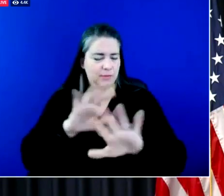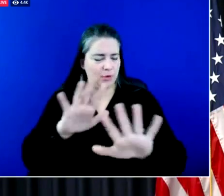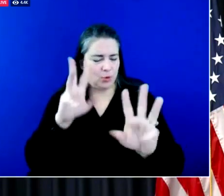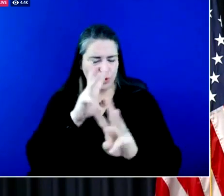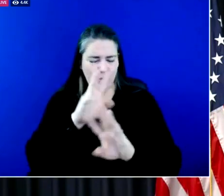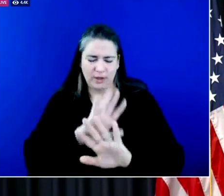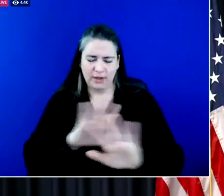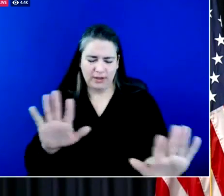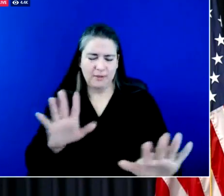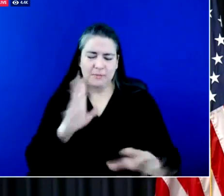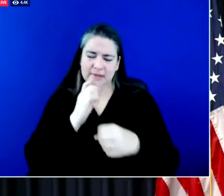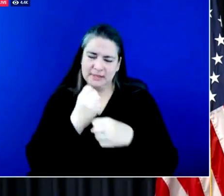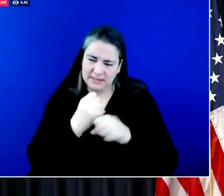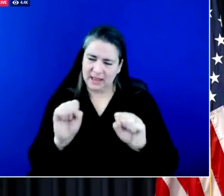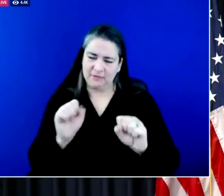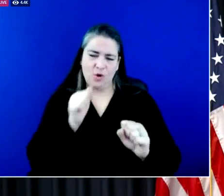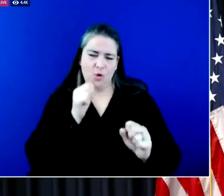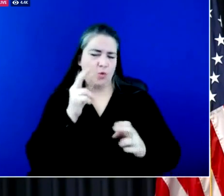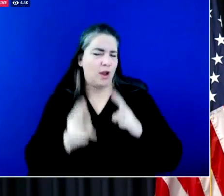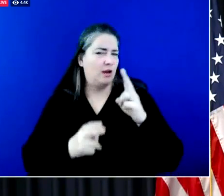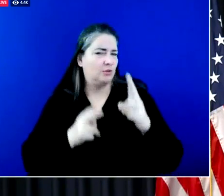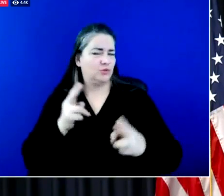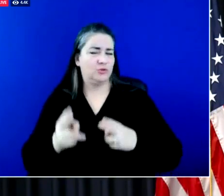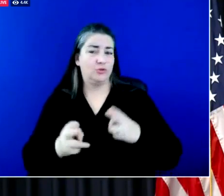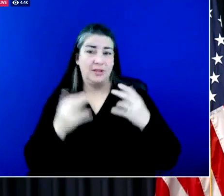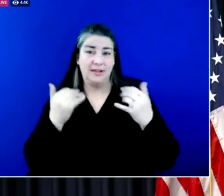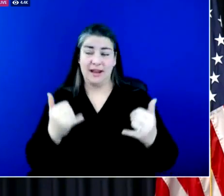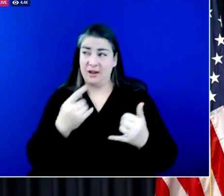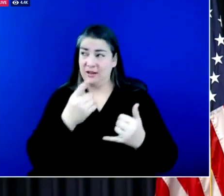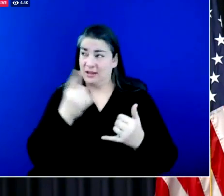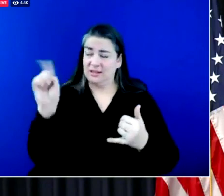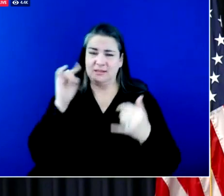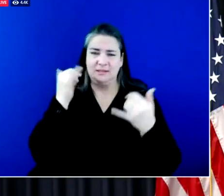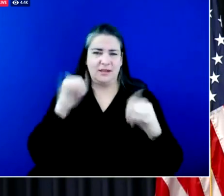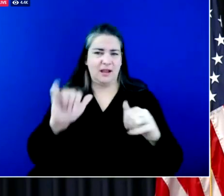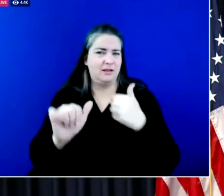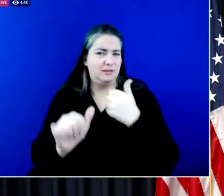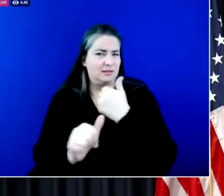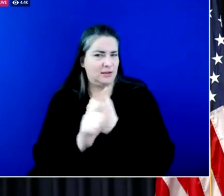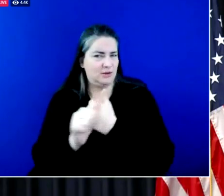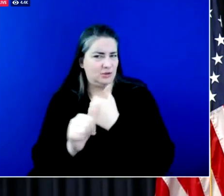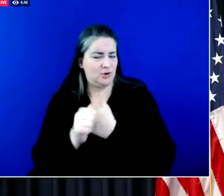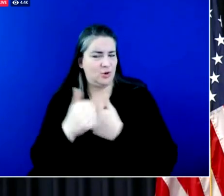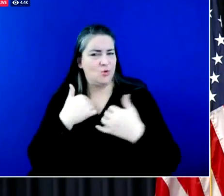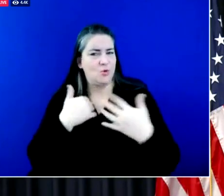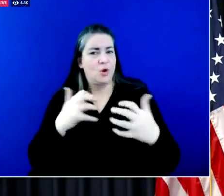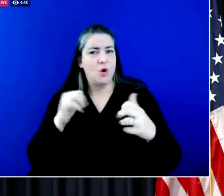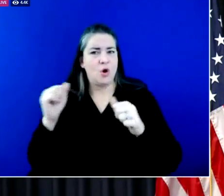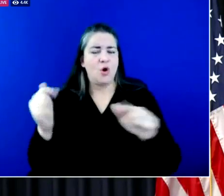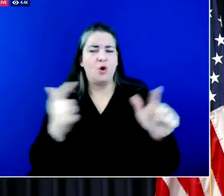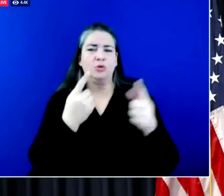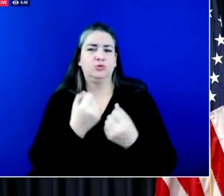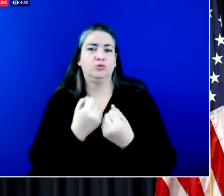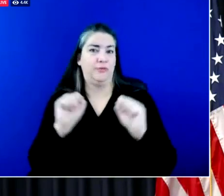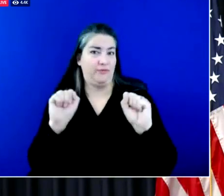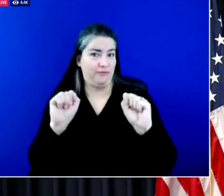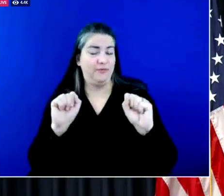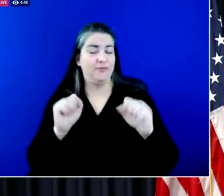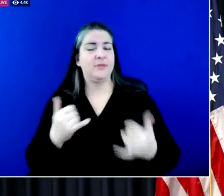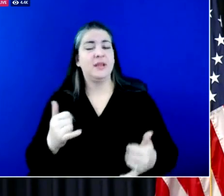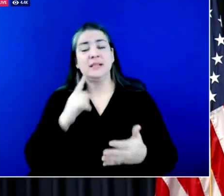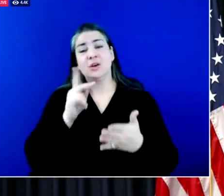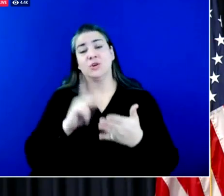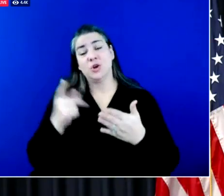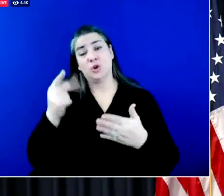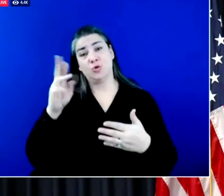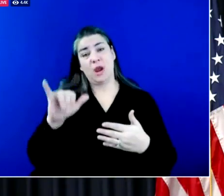not rush. The conditions are still dangerous and we want everybody to make it through this. Secretary Gray in a moment will provide more of